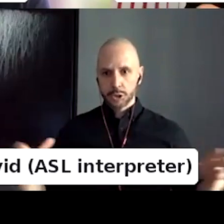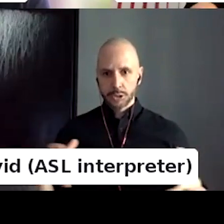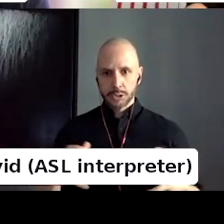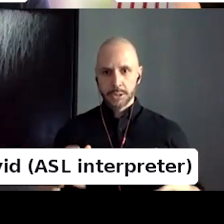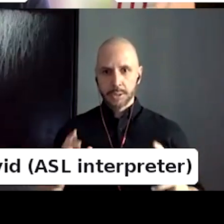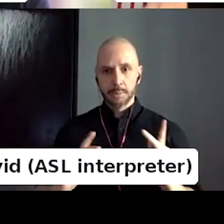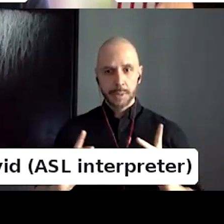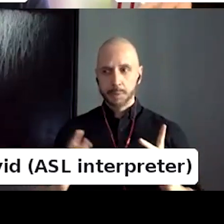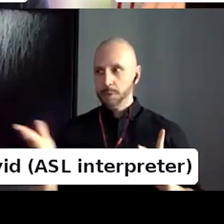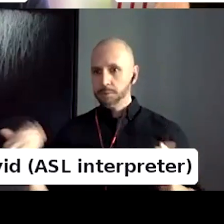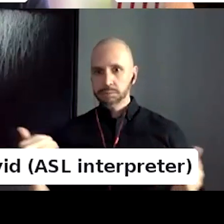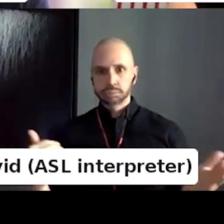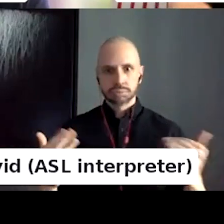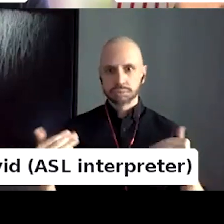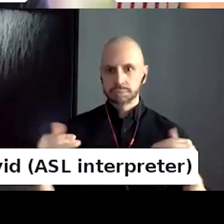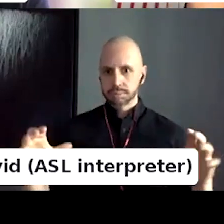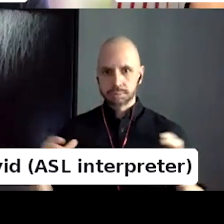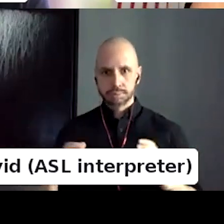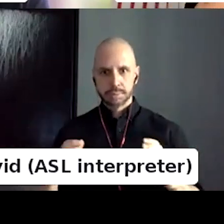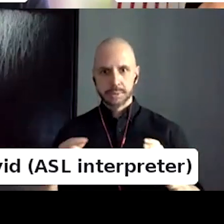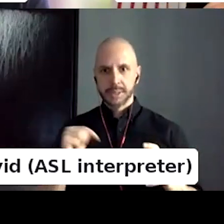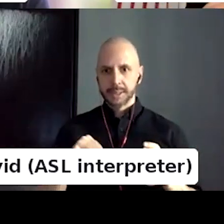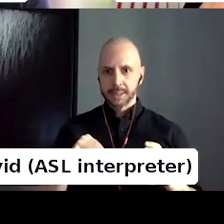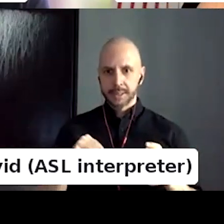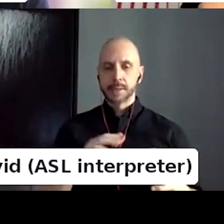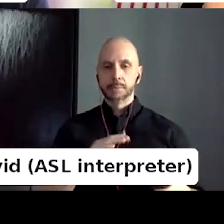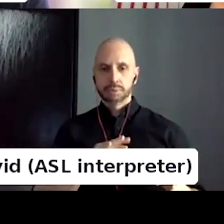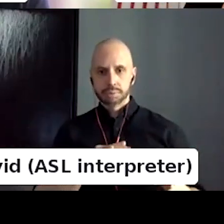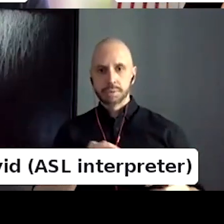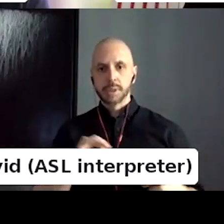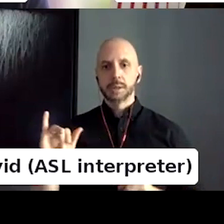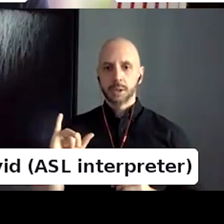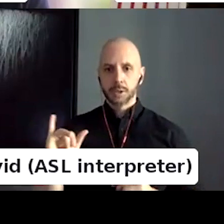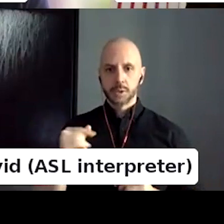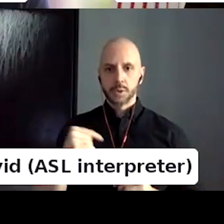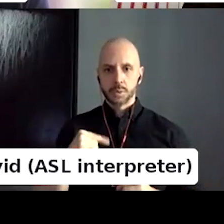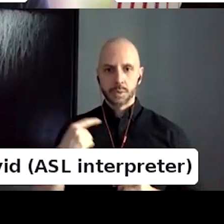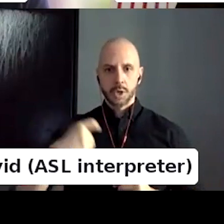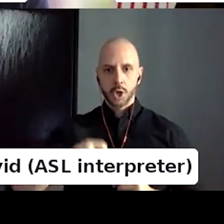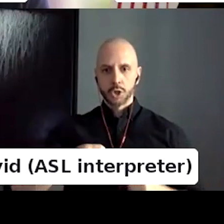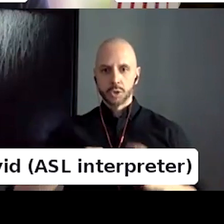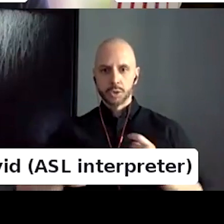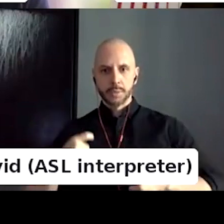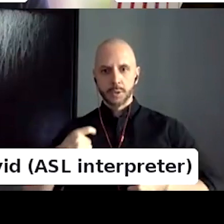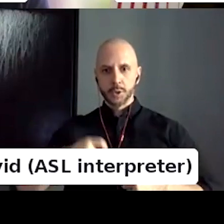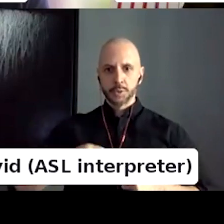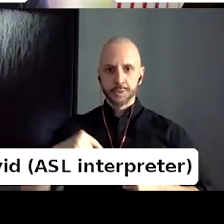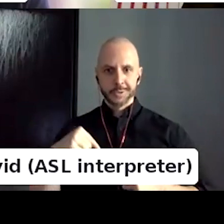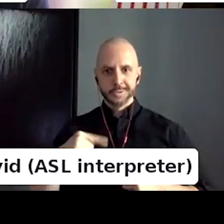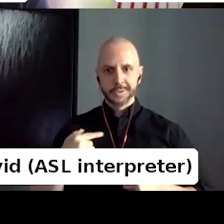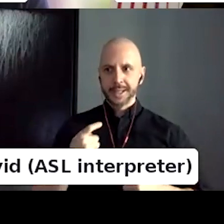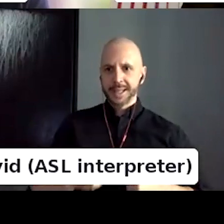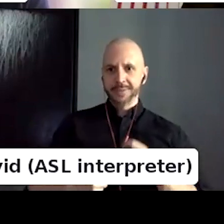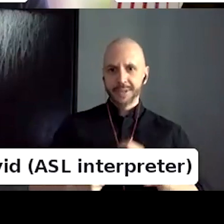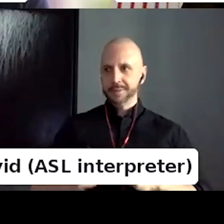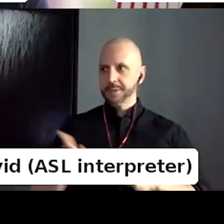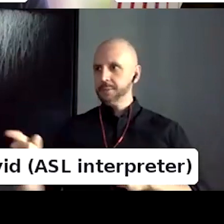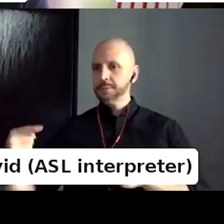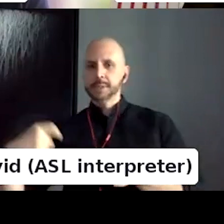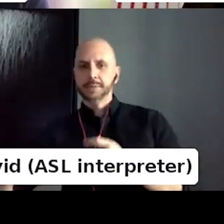also in terms of subject matter of the contribution is that I feel a very strong sense of community. And